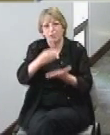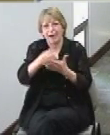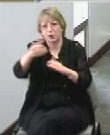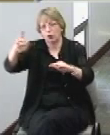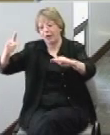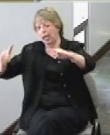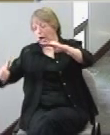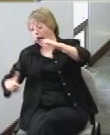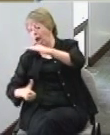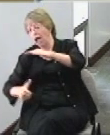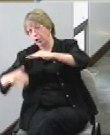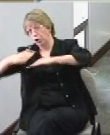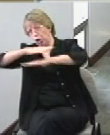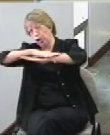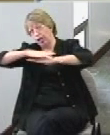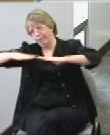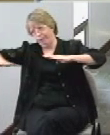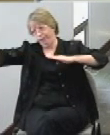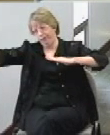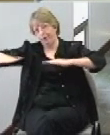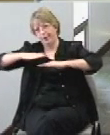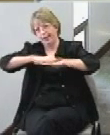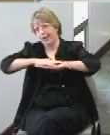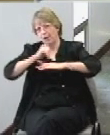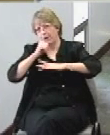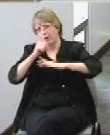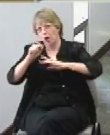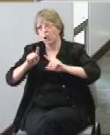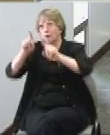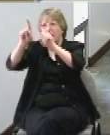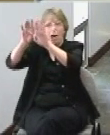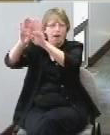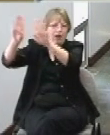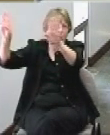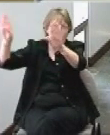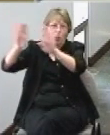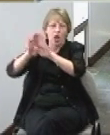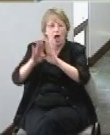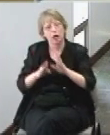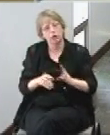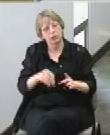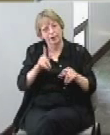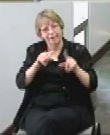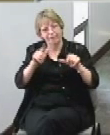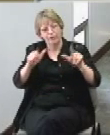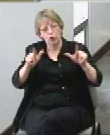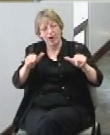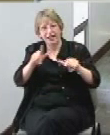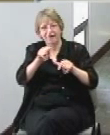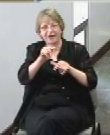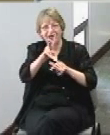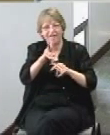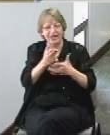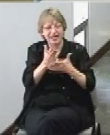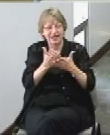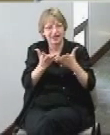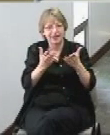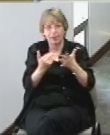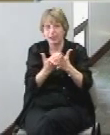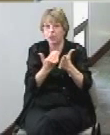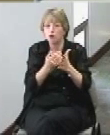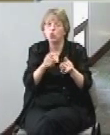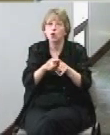we're going to have a number of TVs and what what I think will be something new to Hutchinson